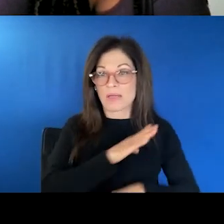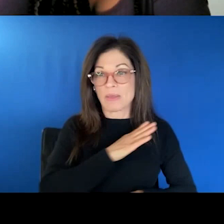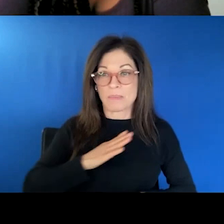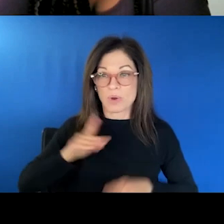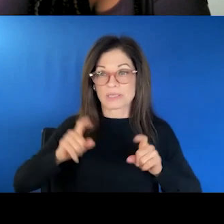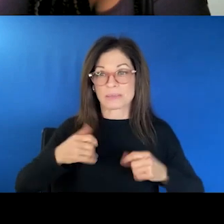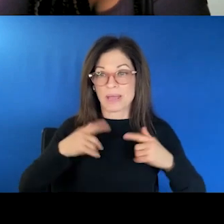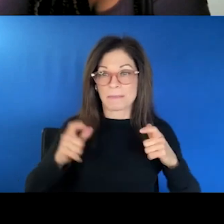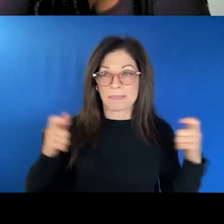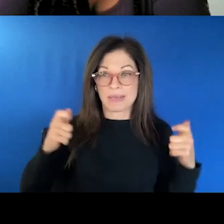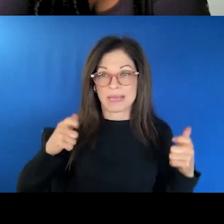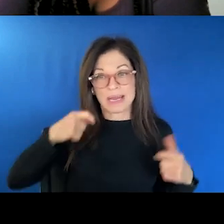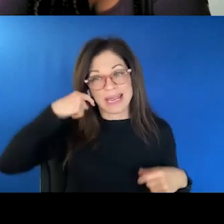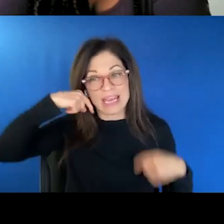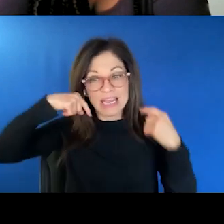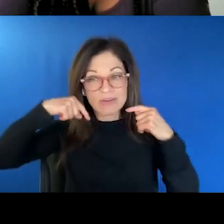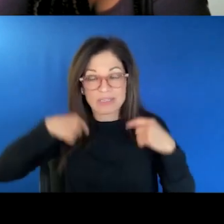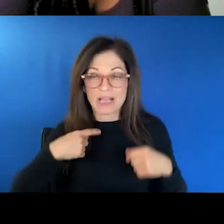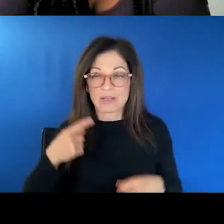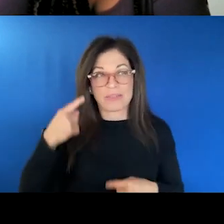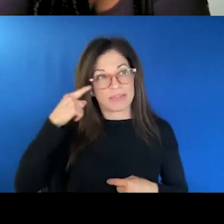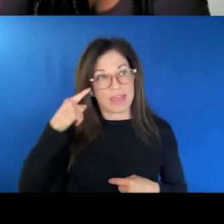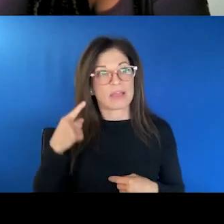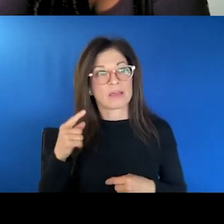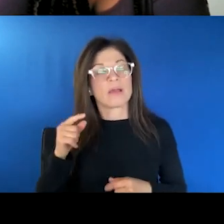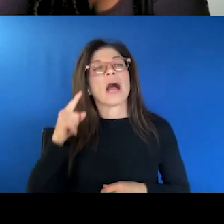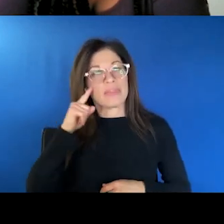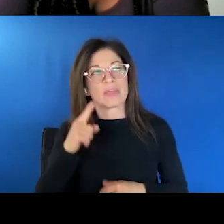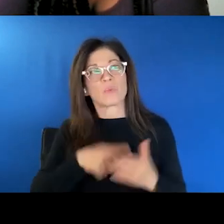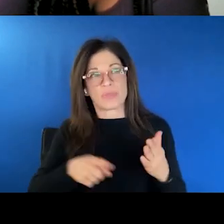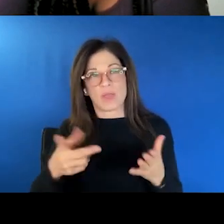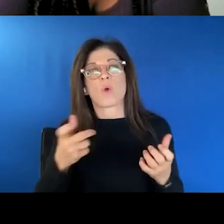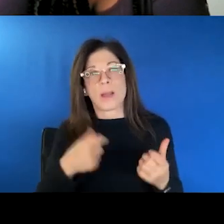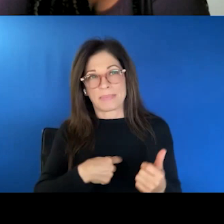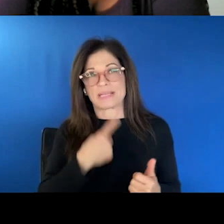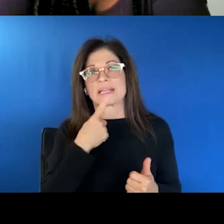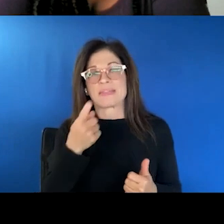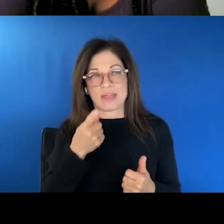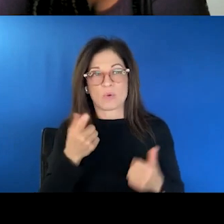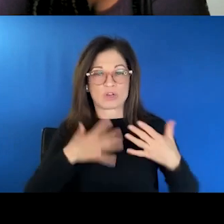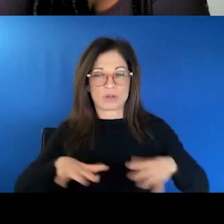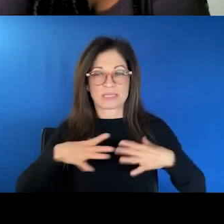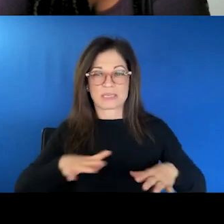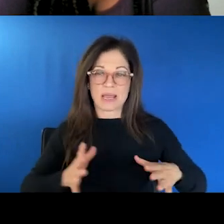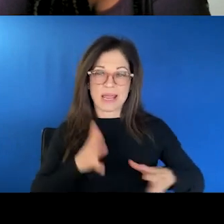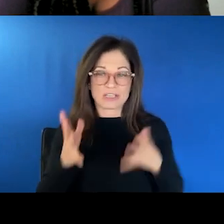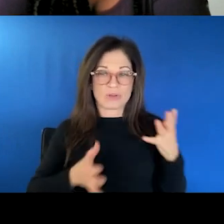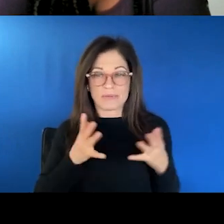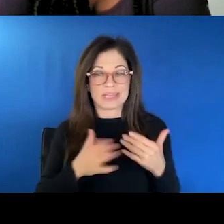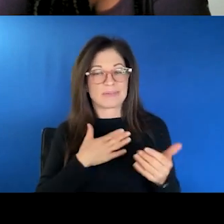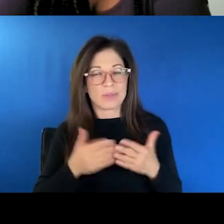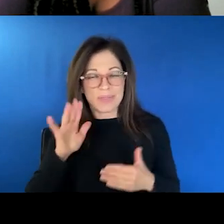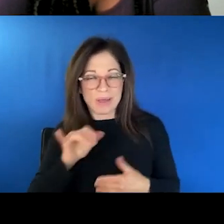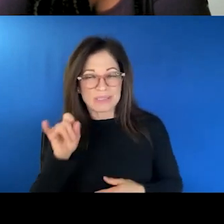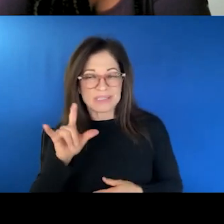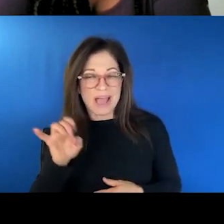I, um, could kind of tell myself that I think they want me to say that that person looks like they're dressed extravagantly, even though I know that was the style and